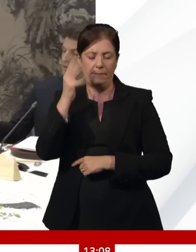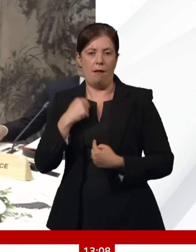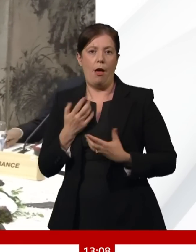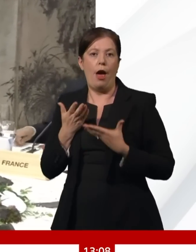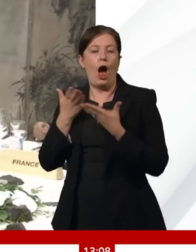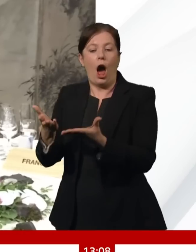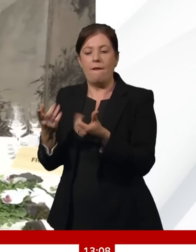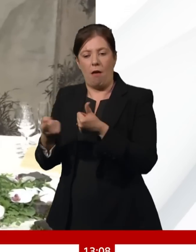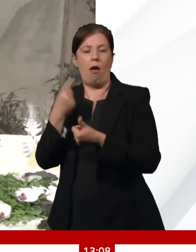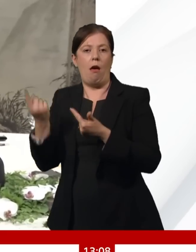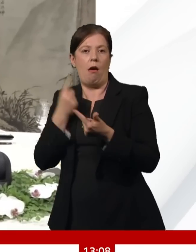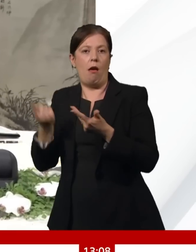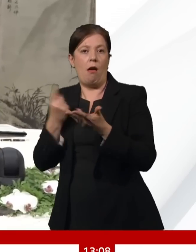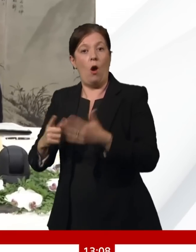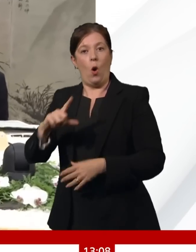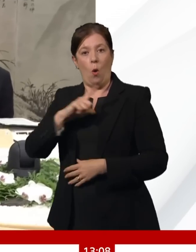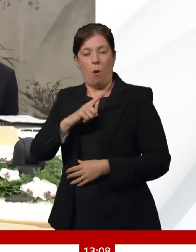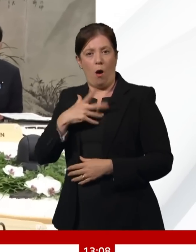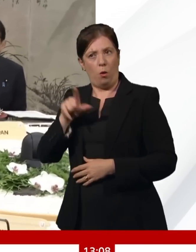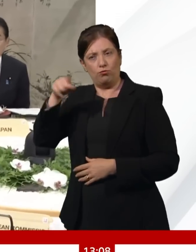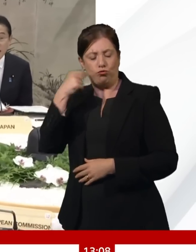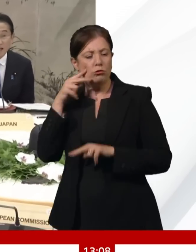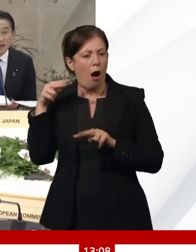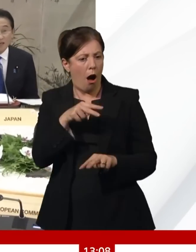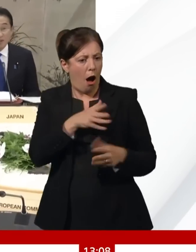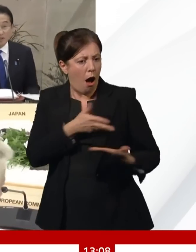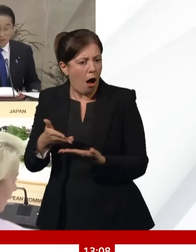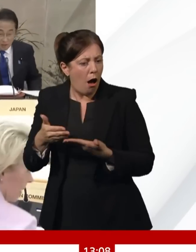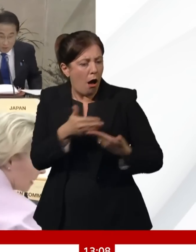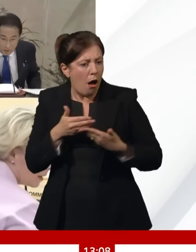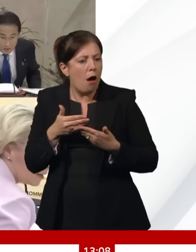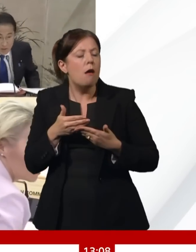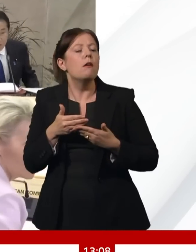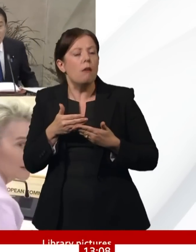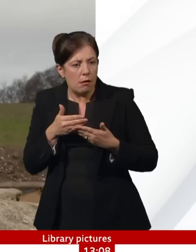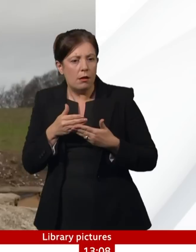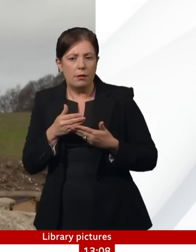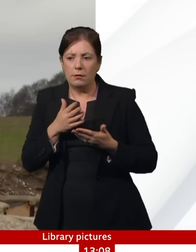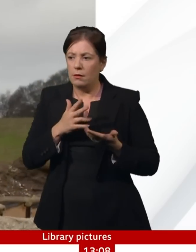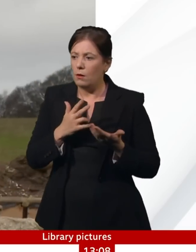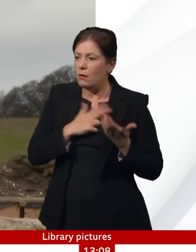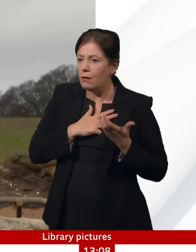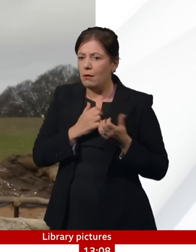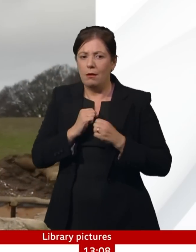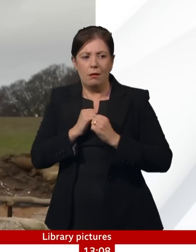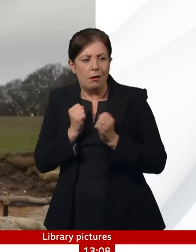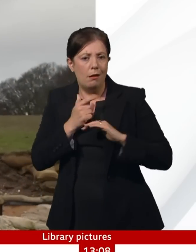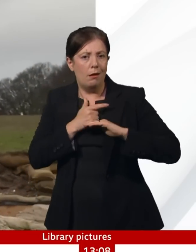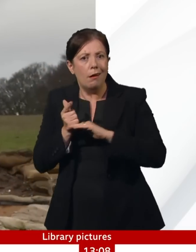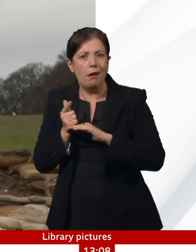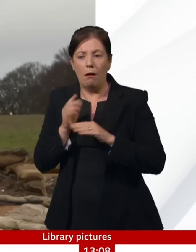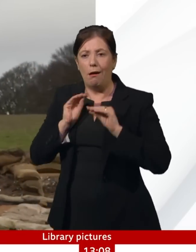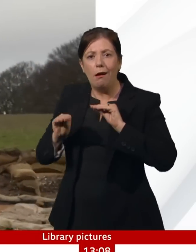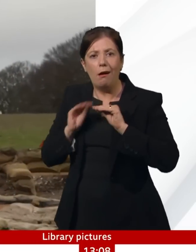to try to deter future Russian aggression. So that will involve promises of more training like this, more arms and weapons,